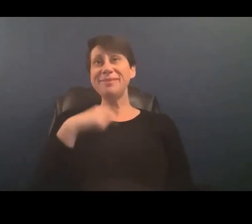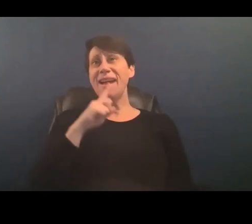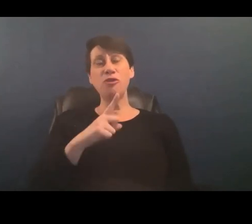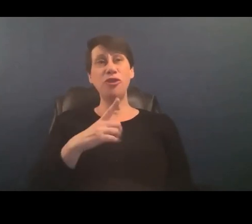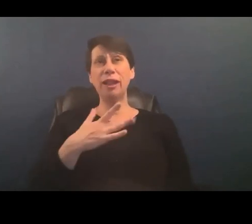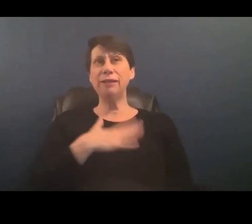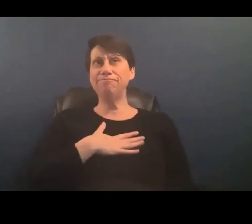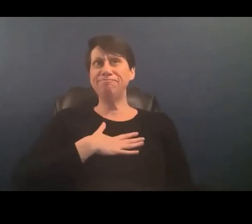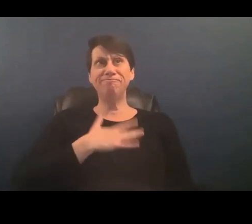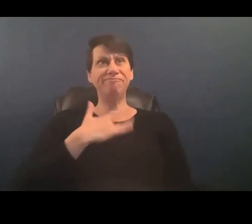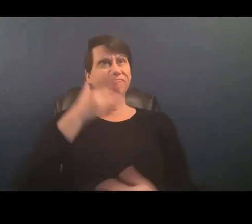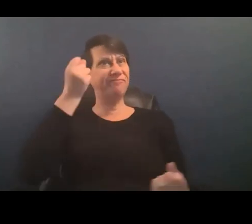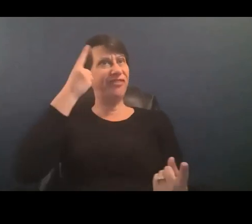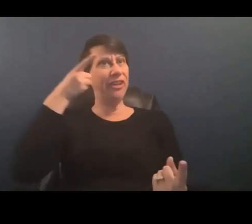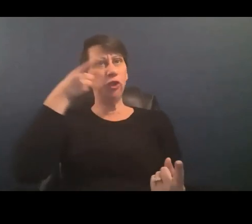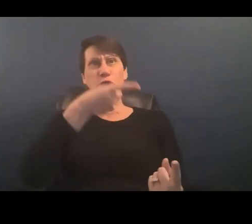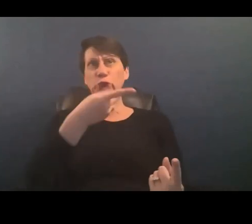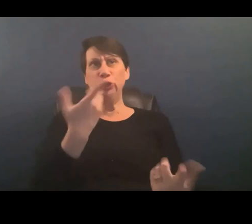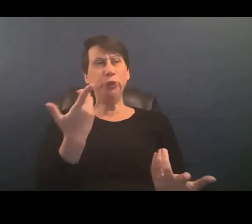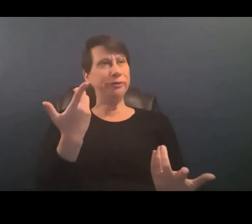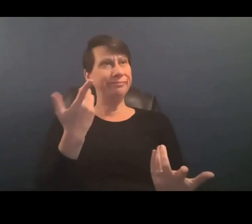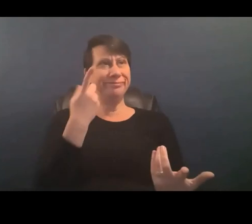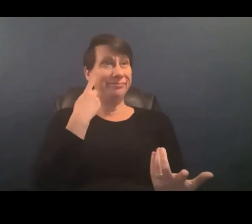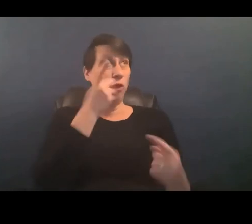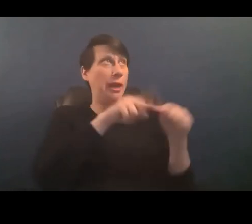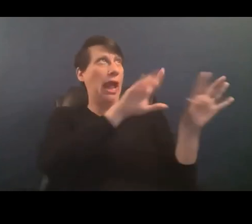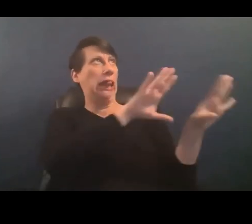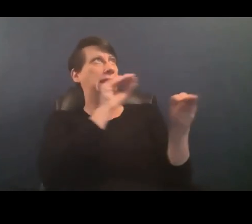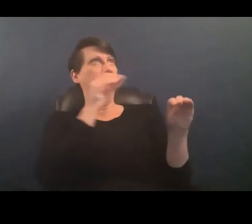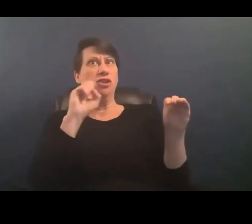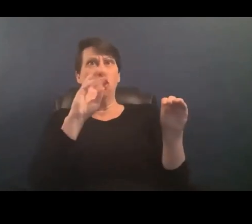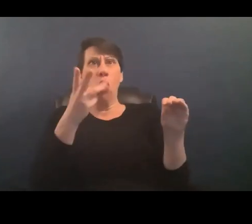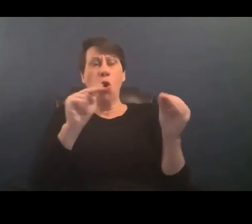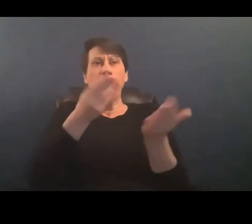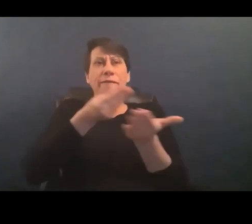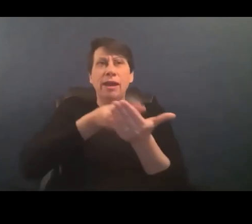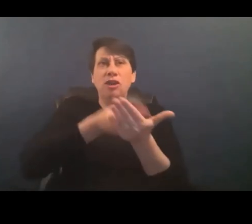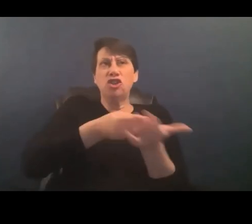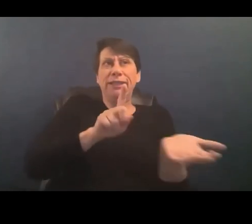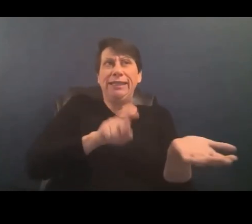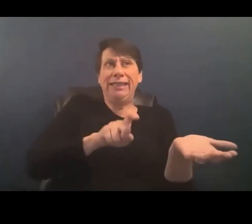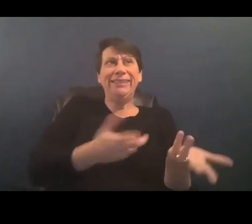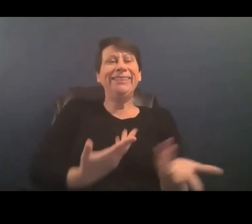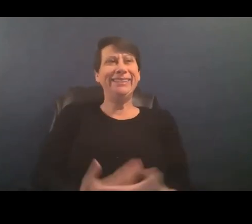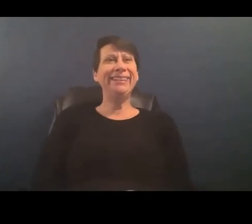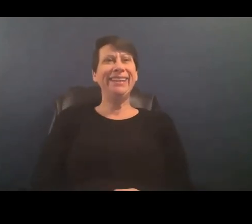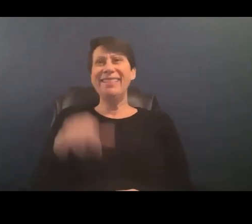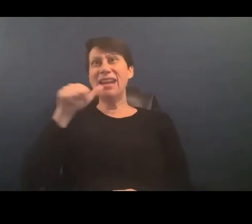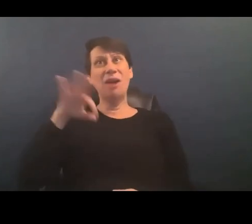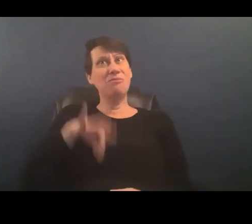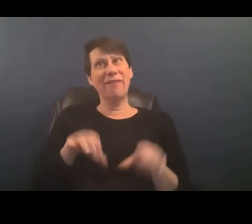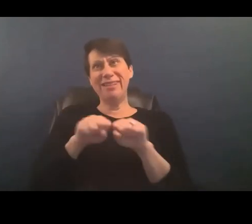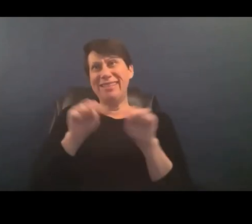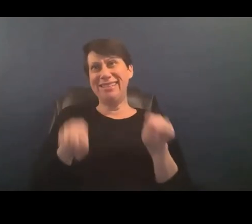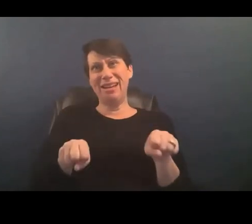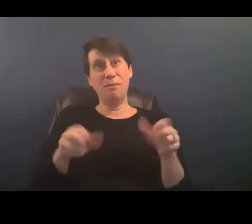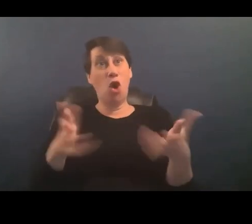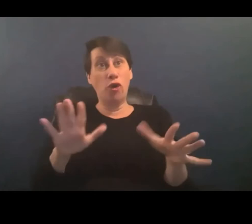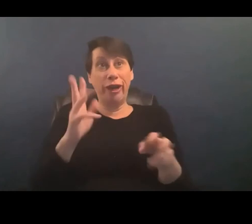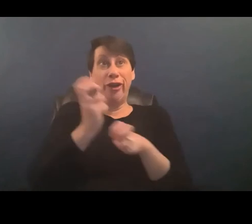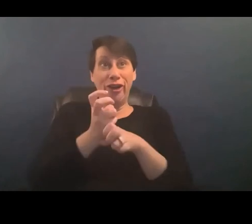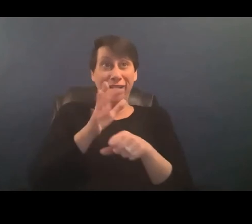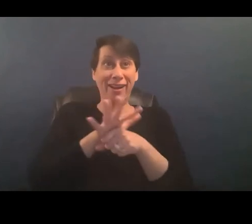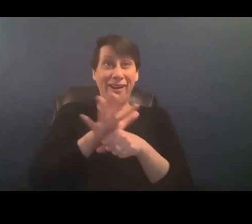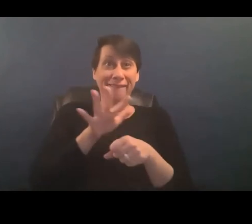you on not being able to leave for your own finances um the non-profit system is already hard enough